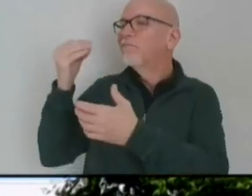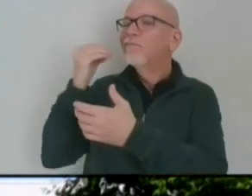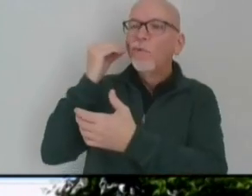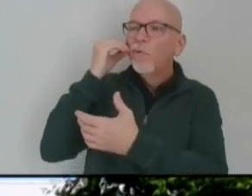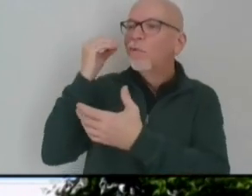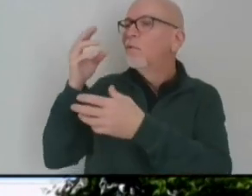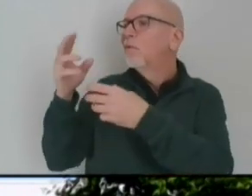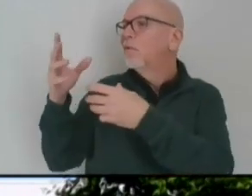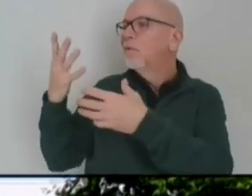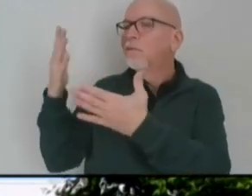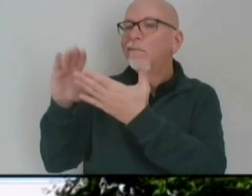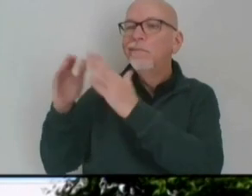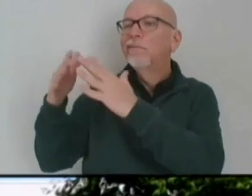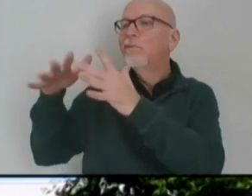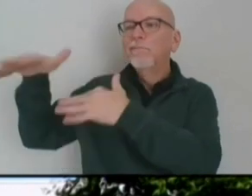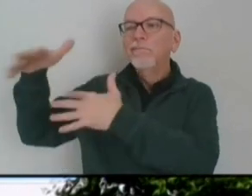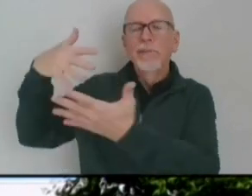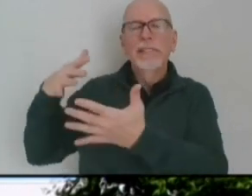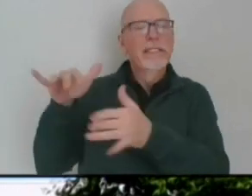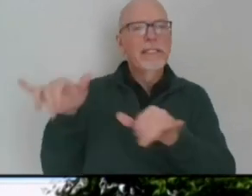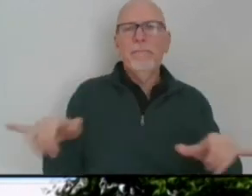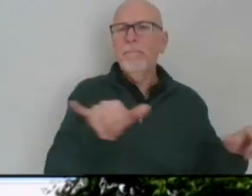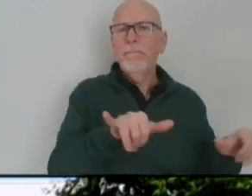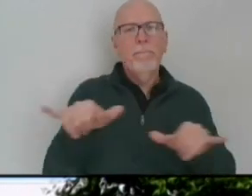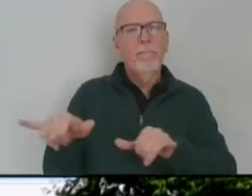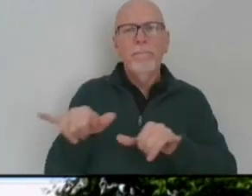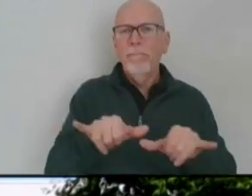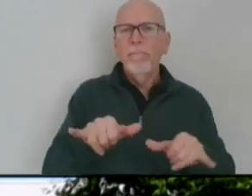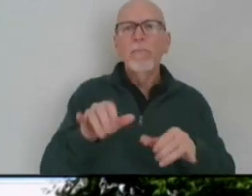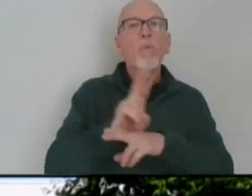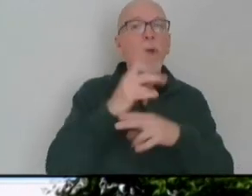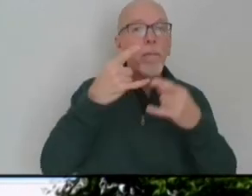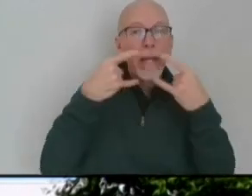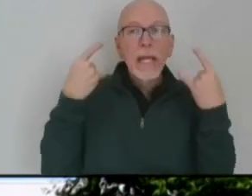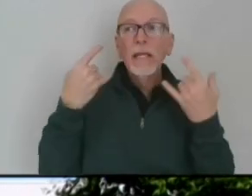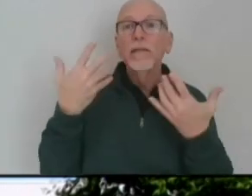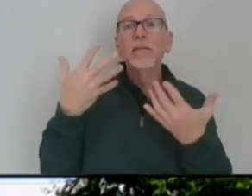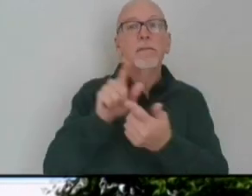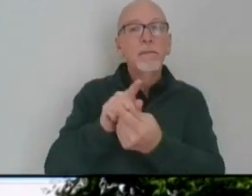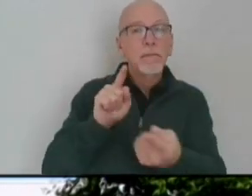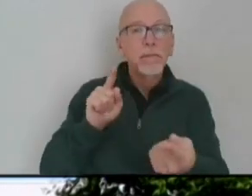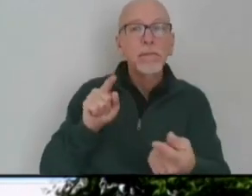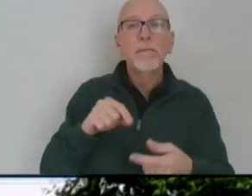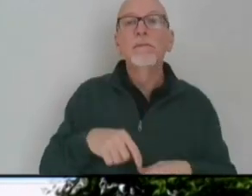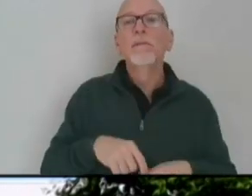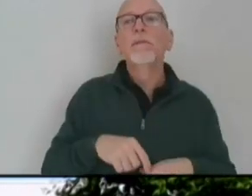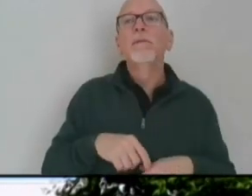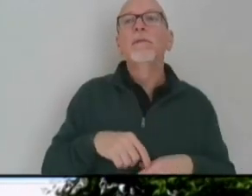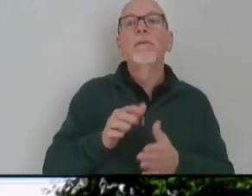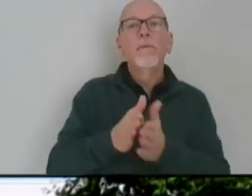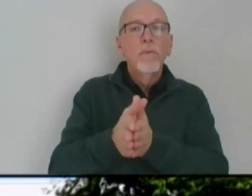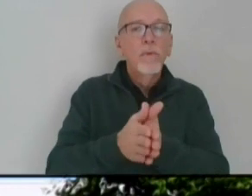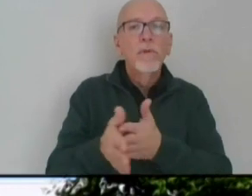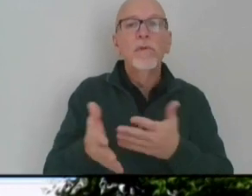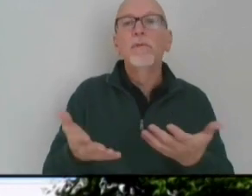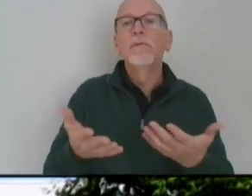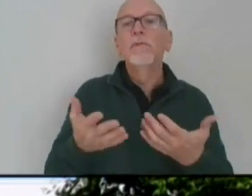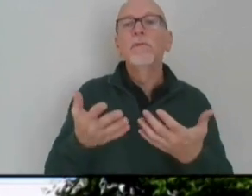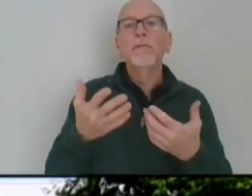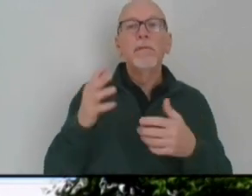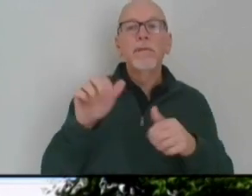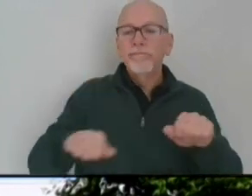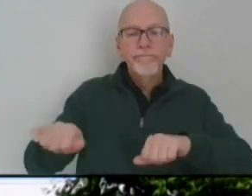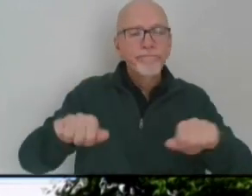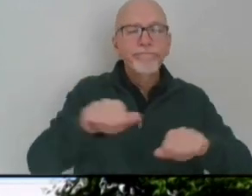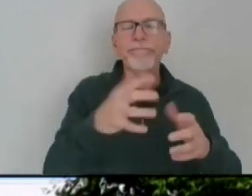the workplace. And it's the things we've heard over and over again. It's wearing masks, it's social distancing, and it's washing your hands and disinfecting and